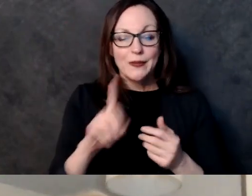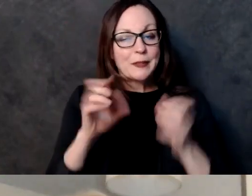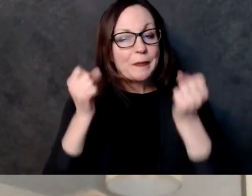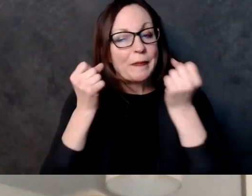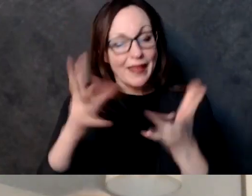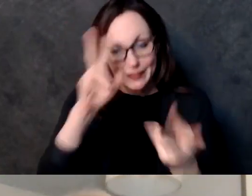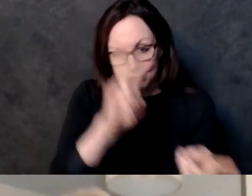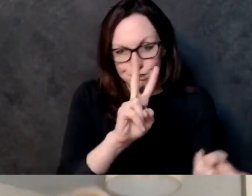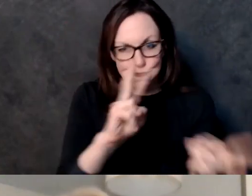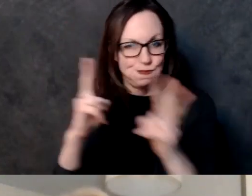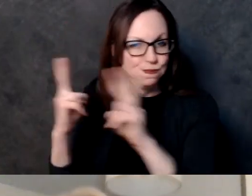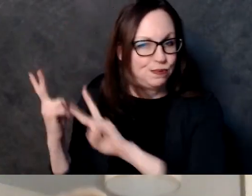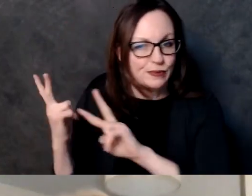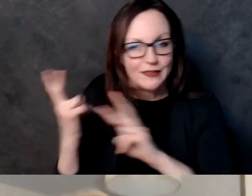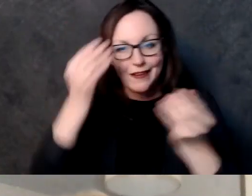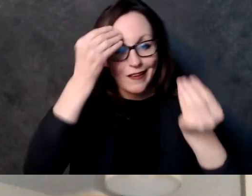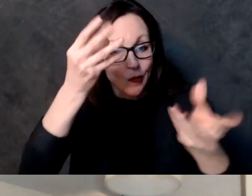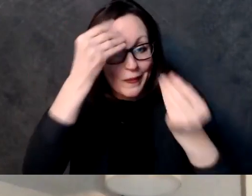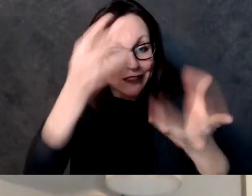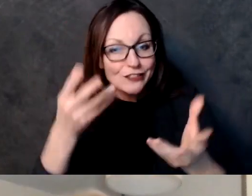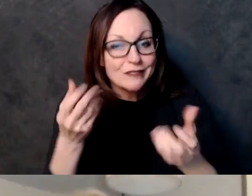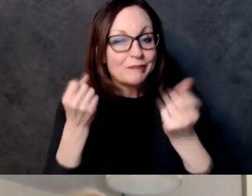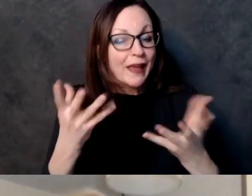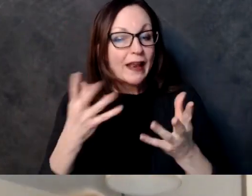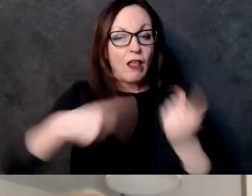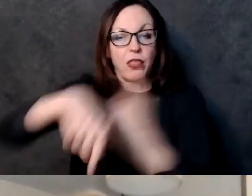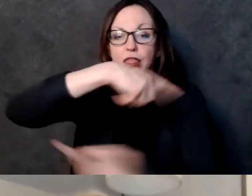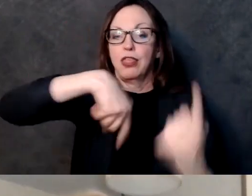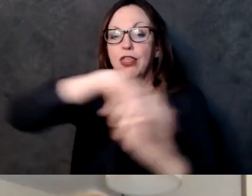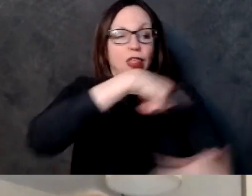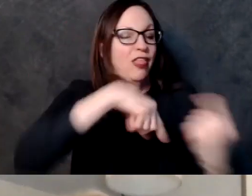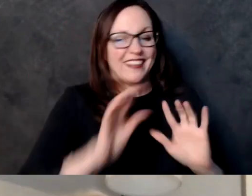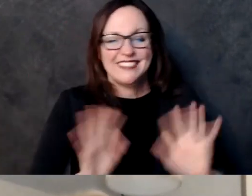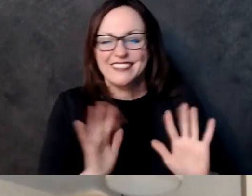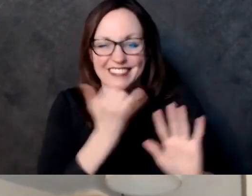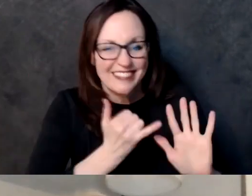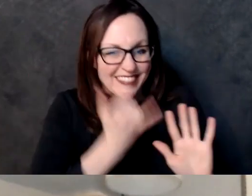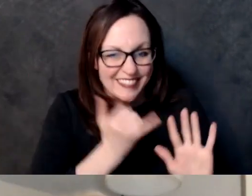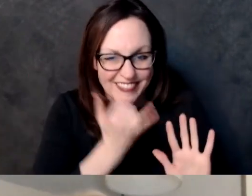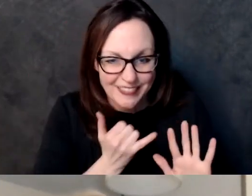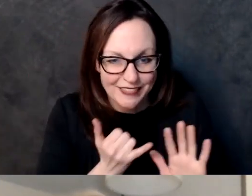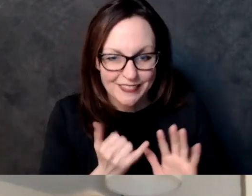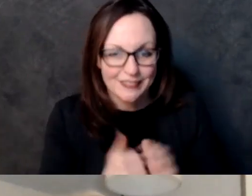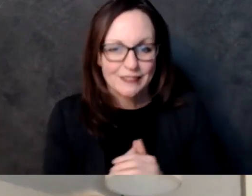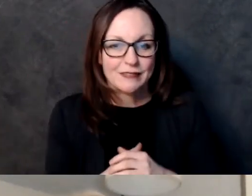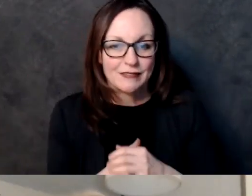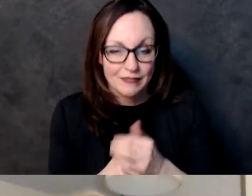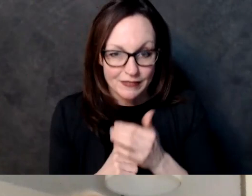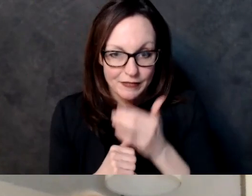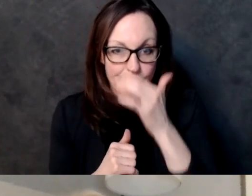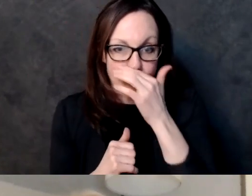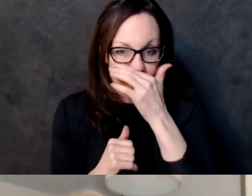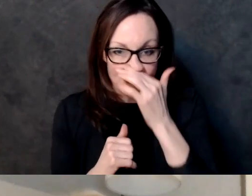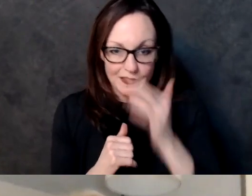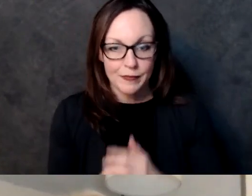and nationally it's the cdc those are the best sites for accurate up-to-date uh guidance and statistics uh